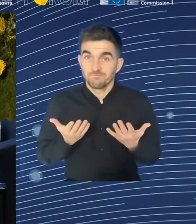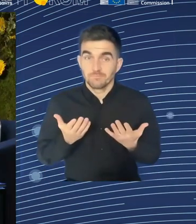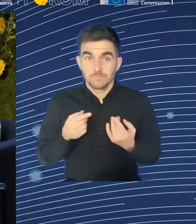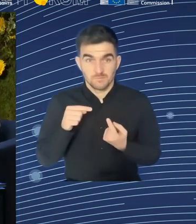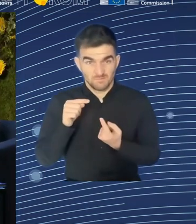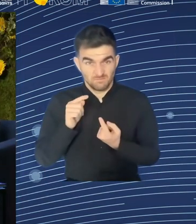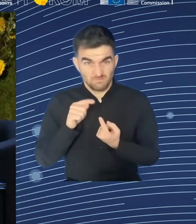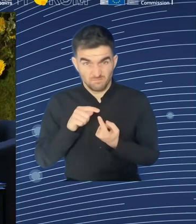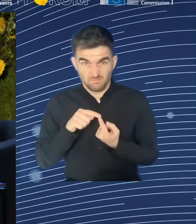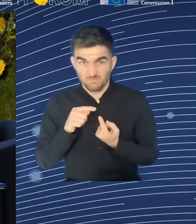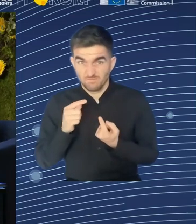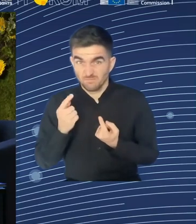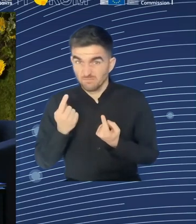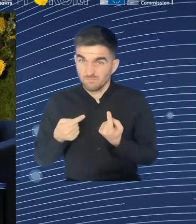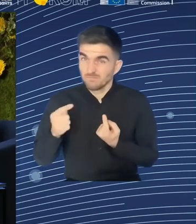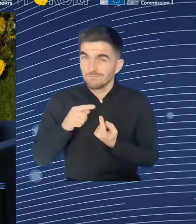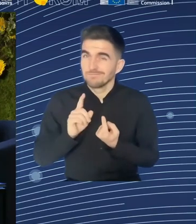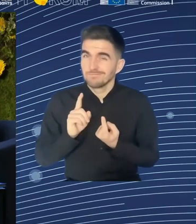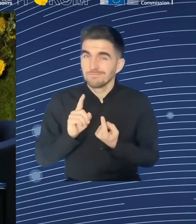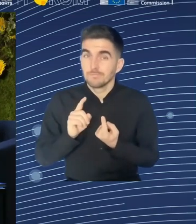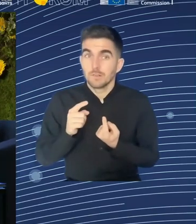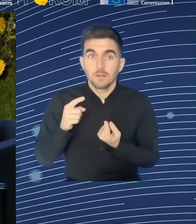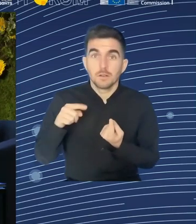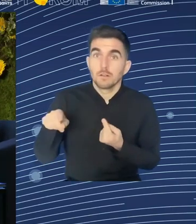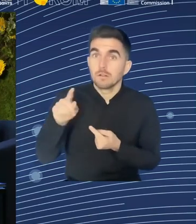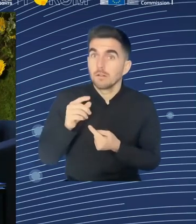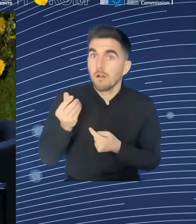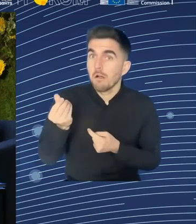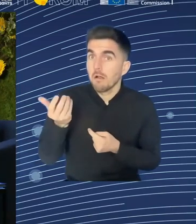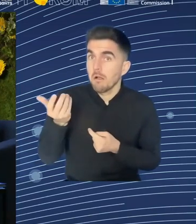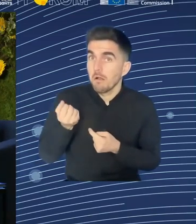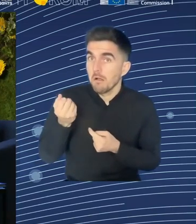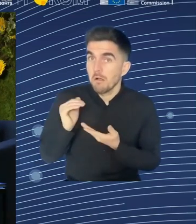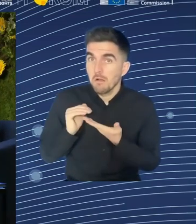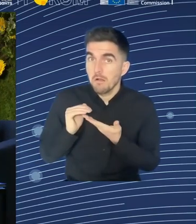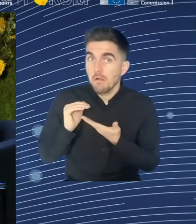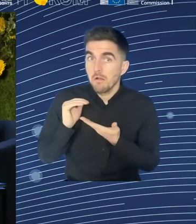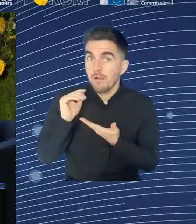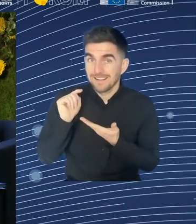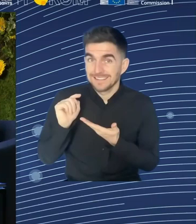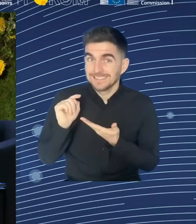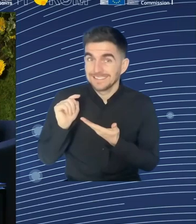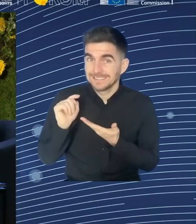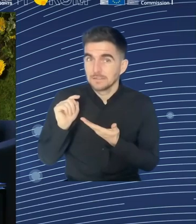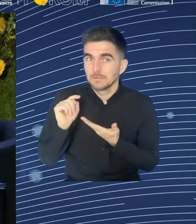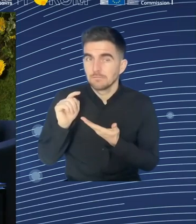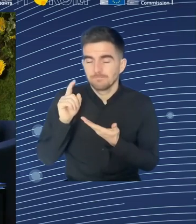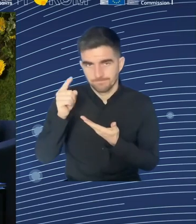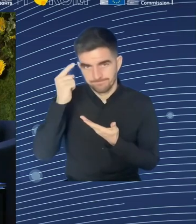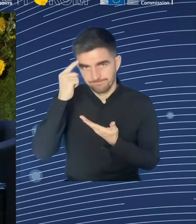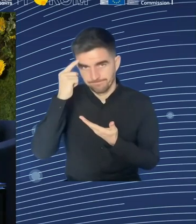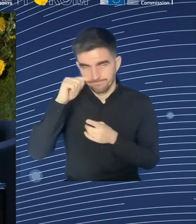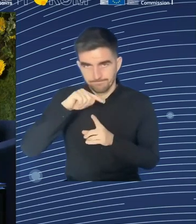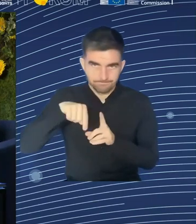the floor afterwards. Maxime, I'd like to now look at the point of view of companies. What will it take